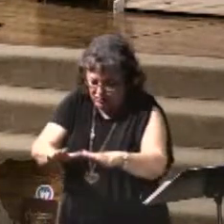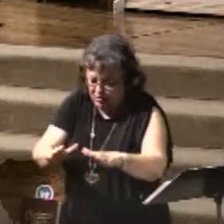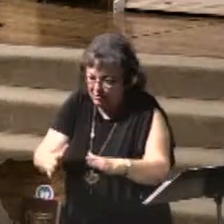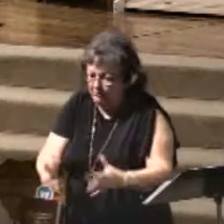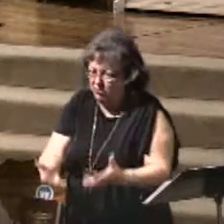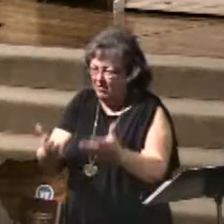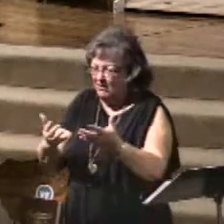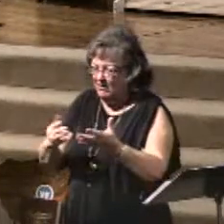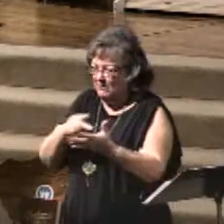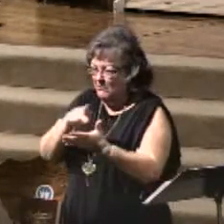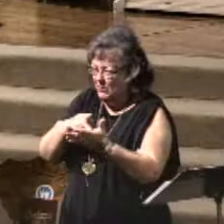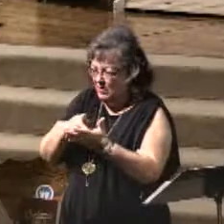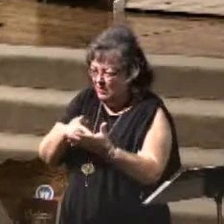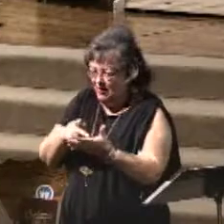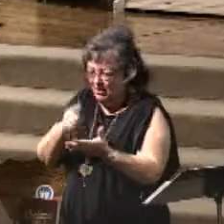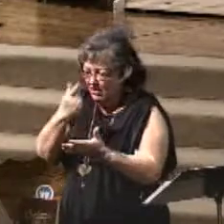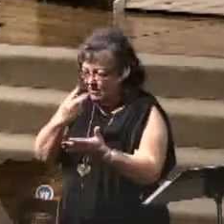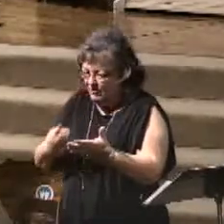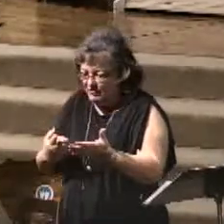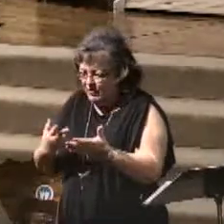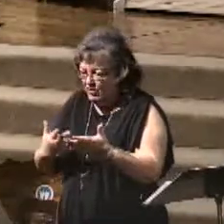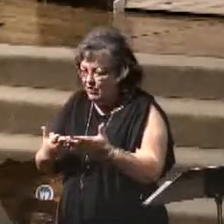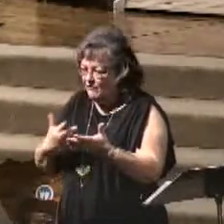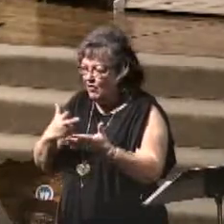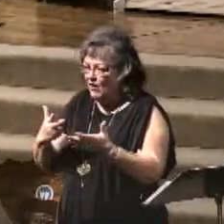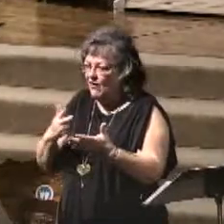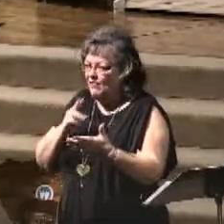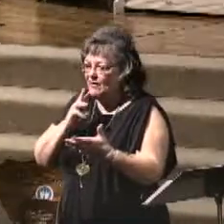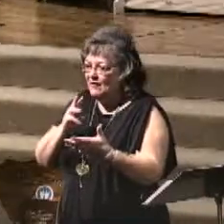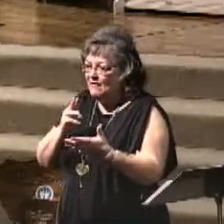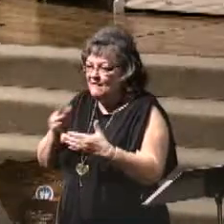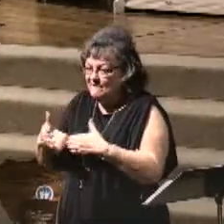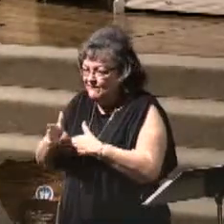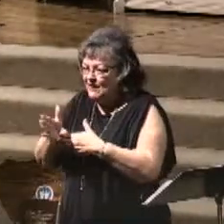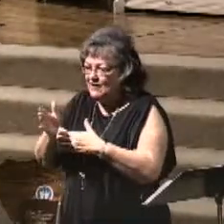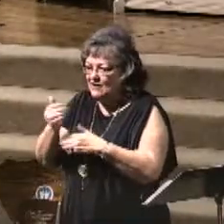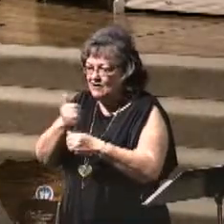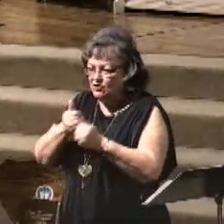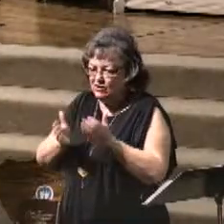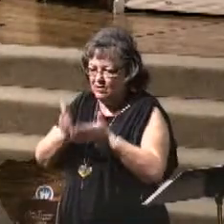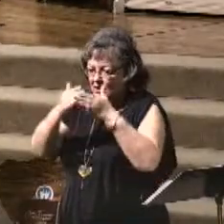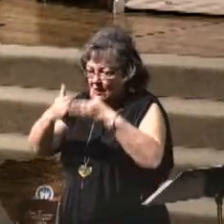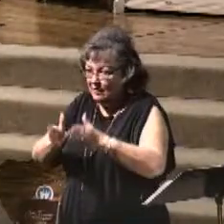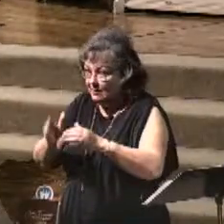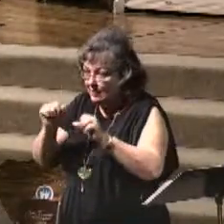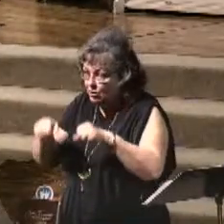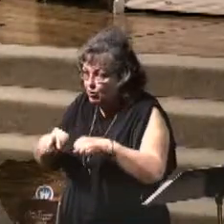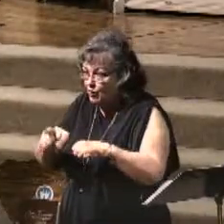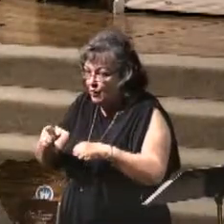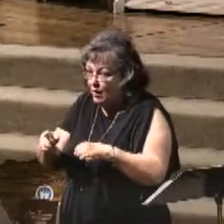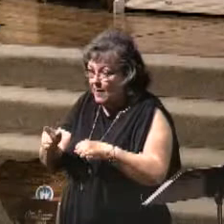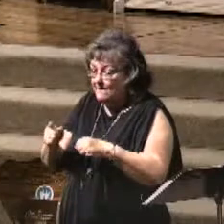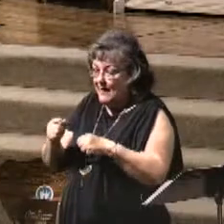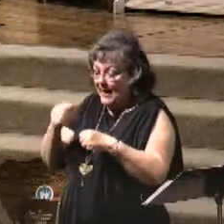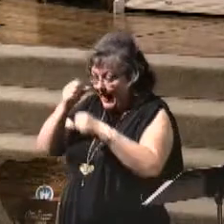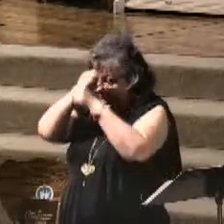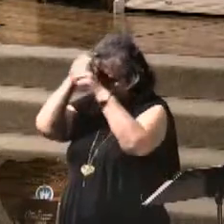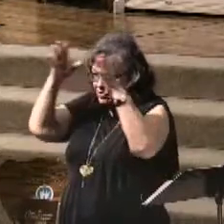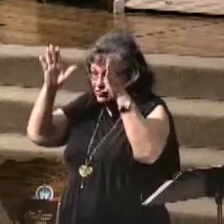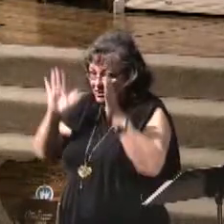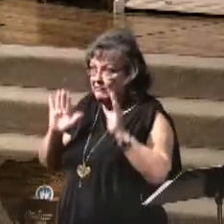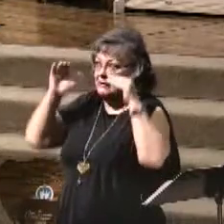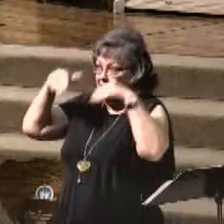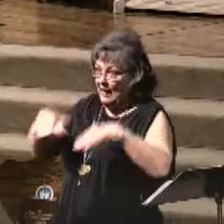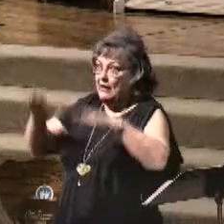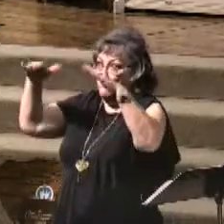And a third of all the fish and all the sea life and a third of all the ships in there. Could you imagine the tidal wave? People have written books and made movies about